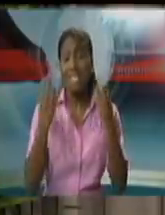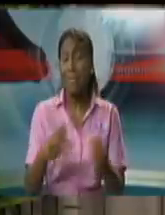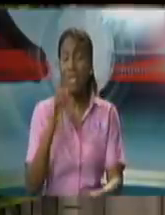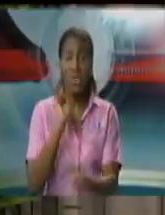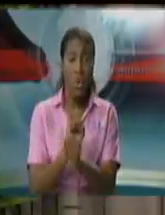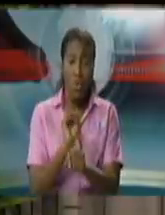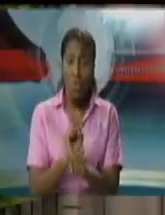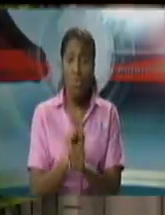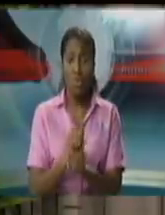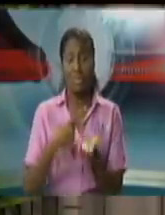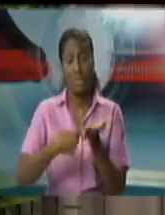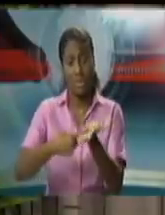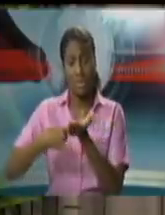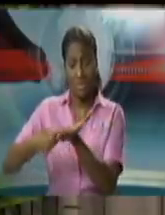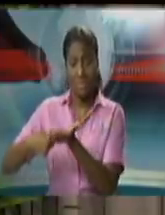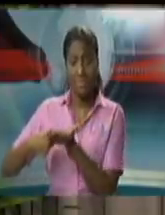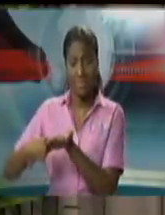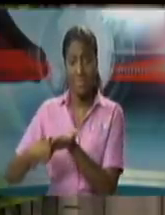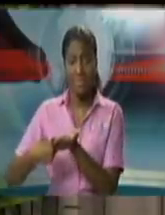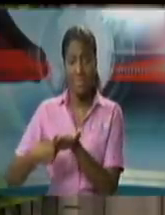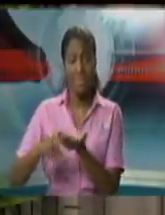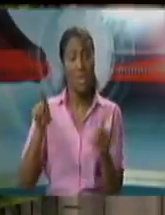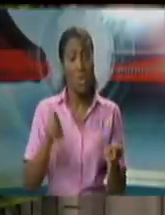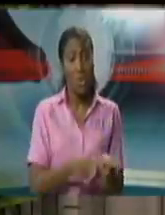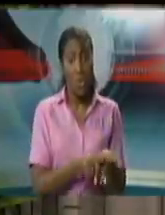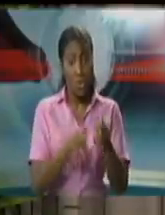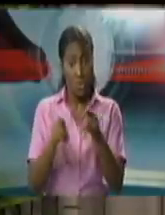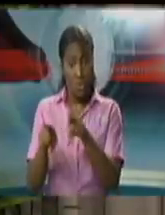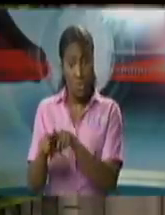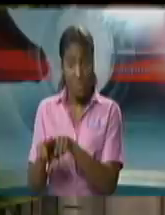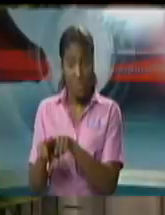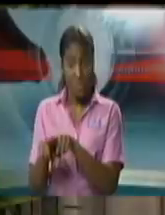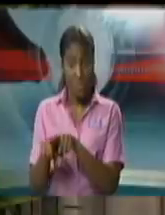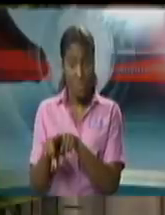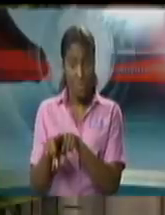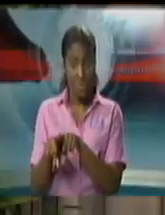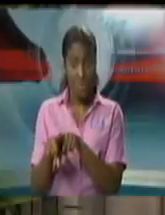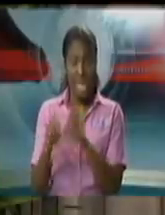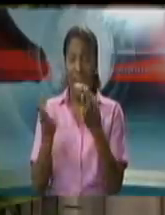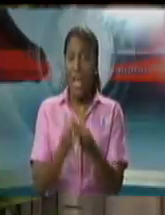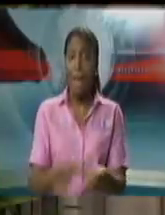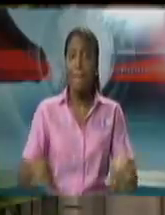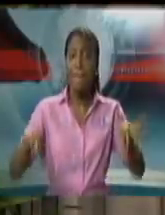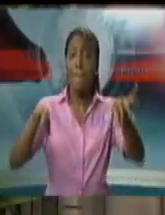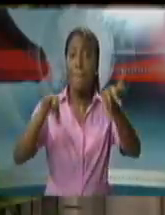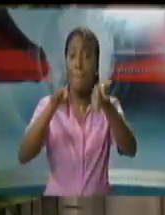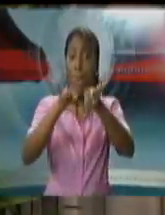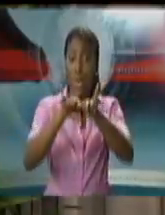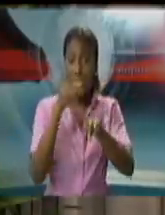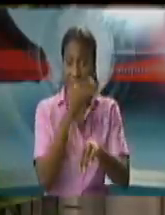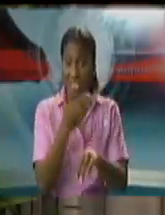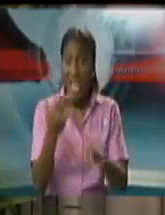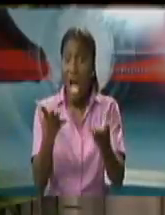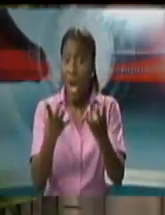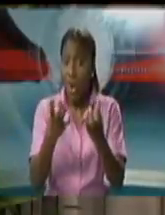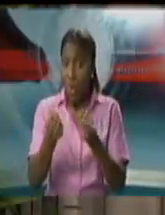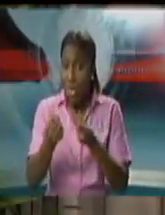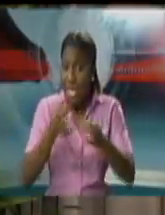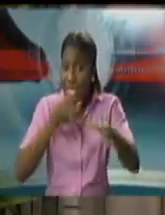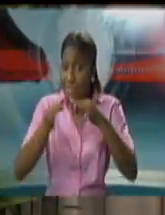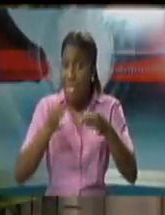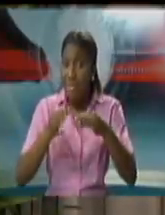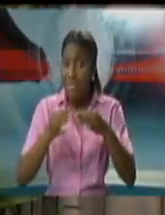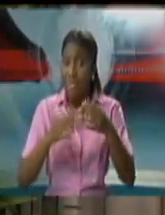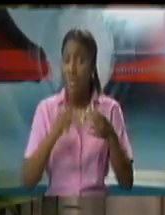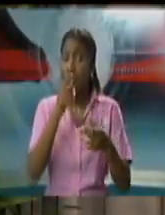permit me to see um there was a there's an important issue to clarify in what you said you said that a lot